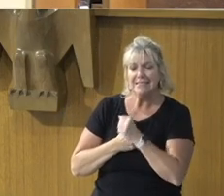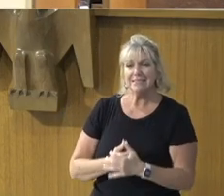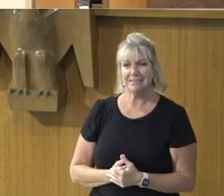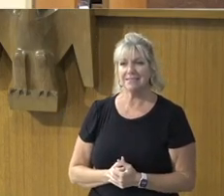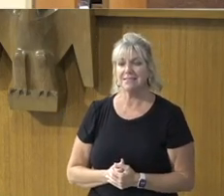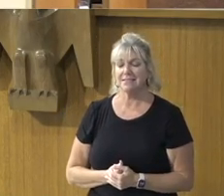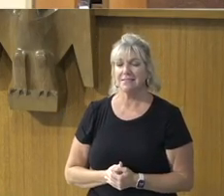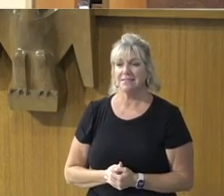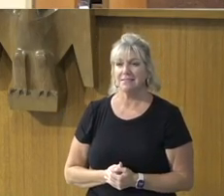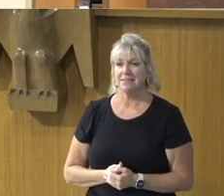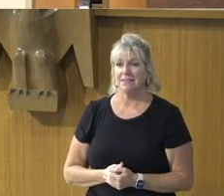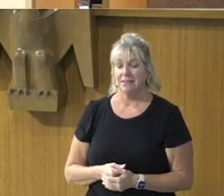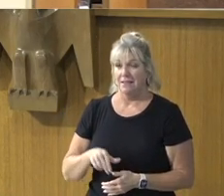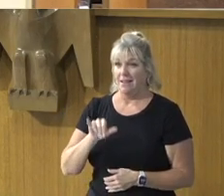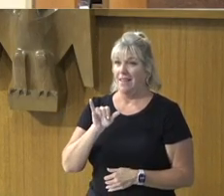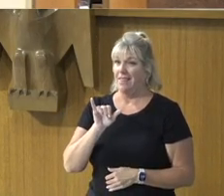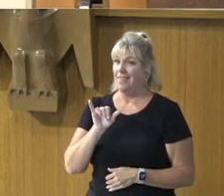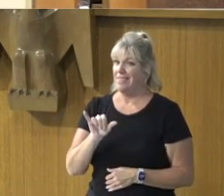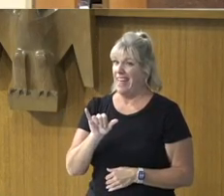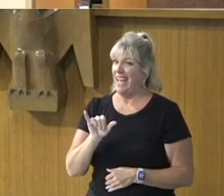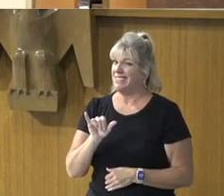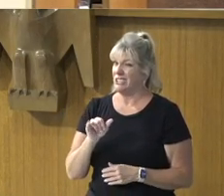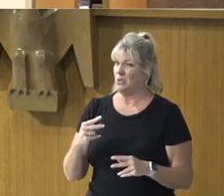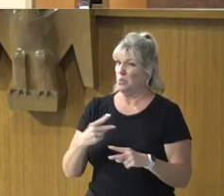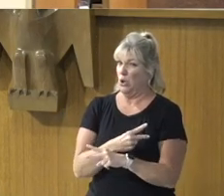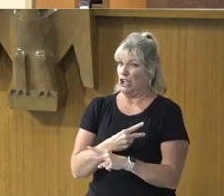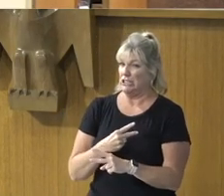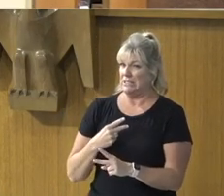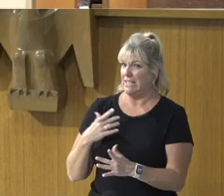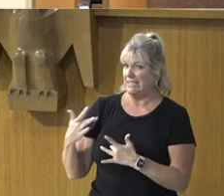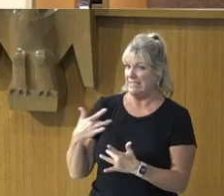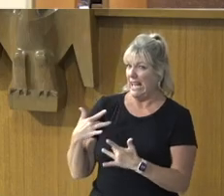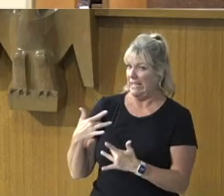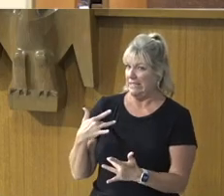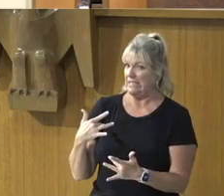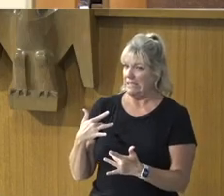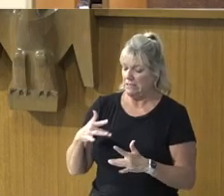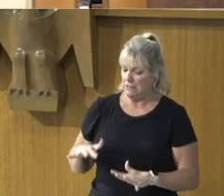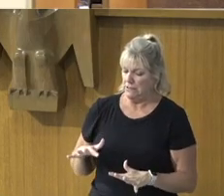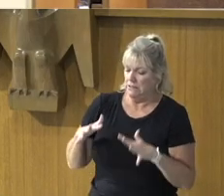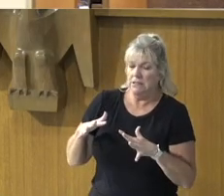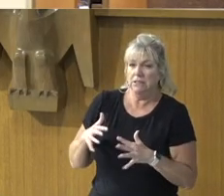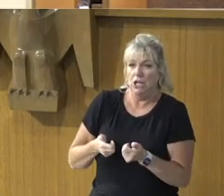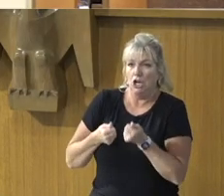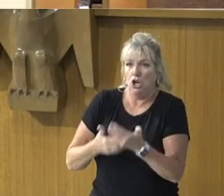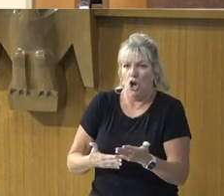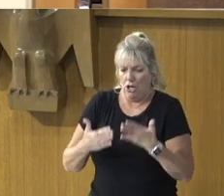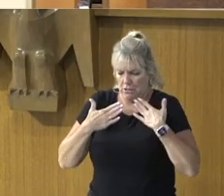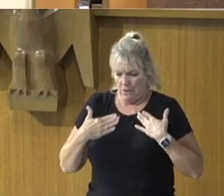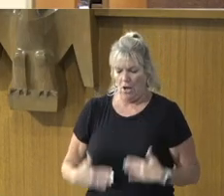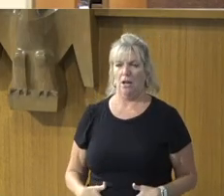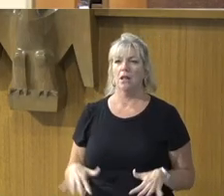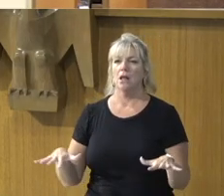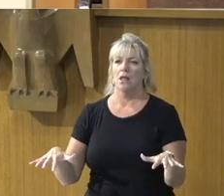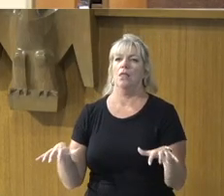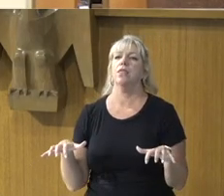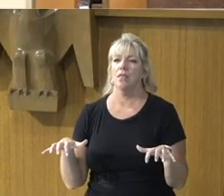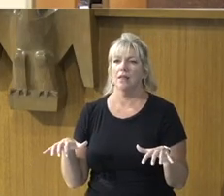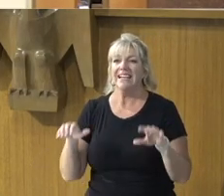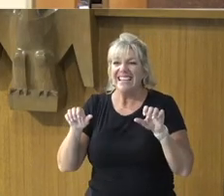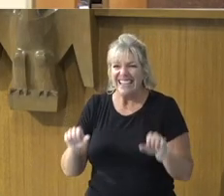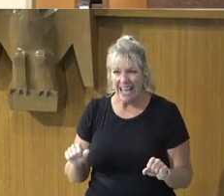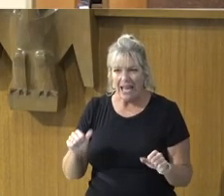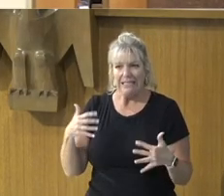can be, The worst of anxiety, A paralyzing anxiety, Which can, Literally, Scare us,